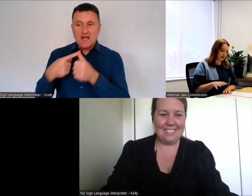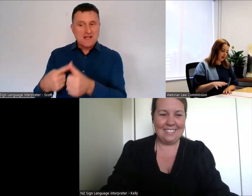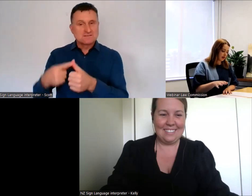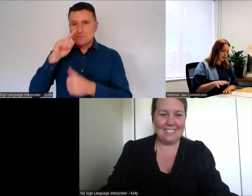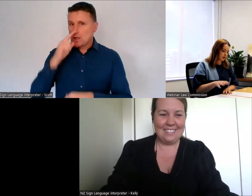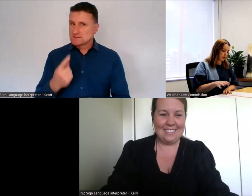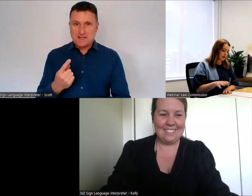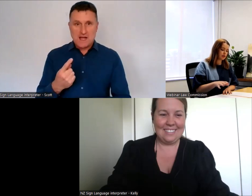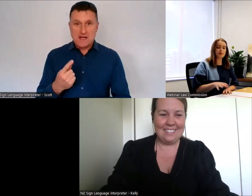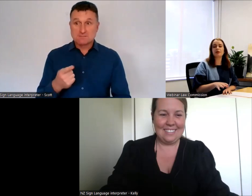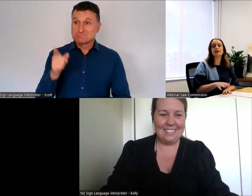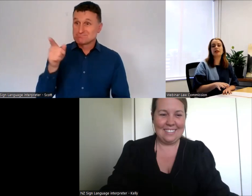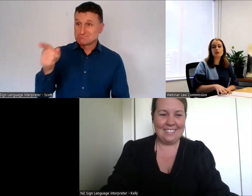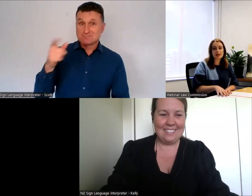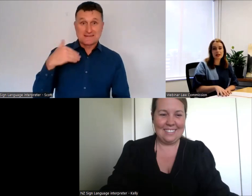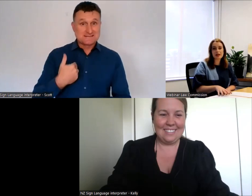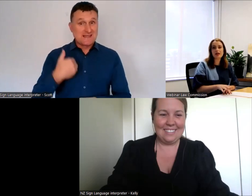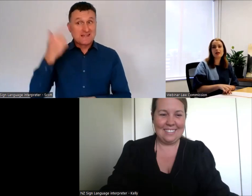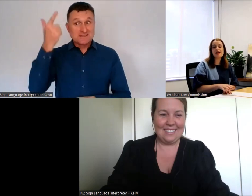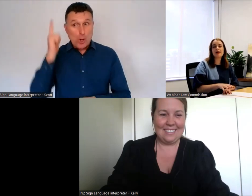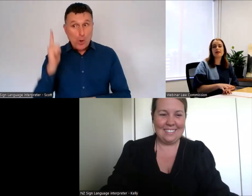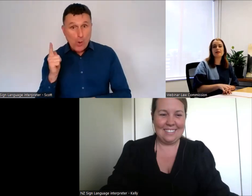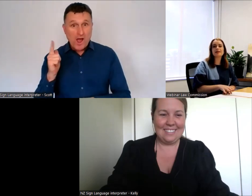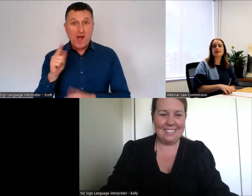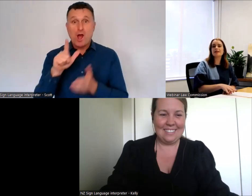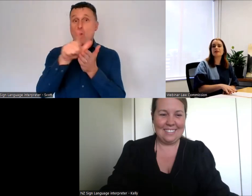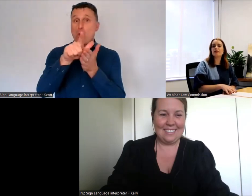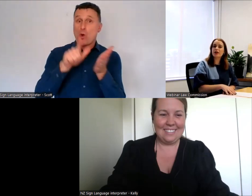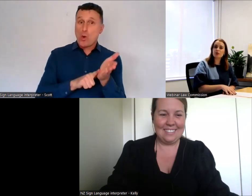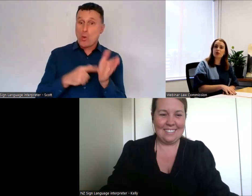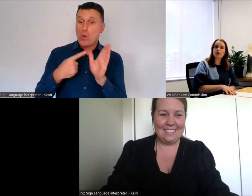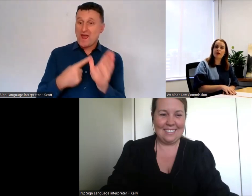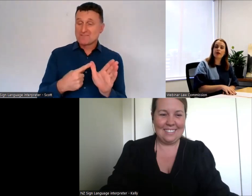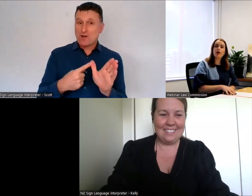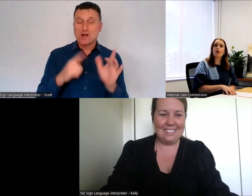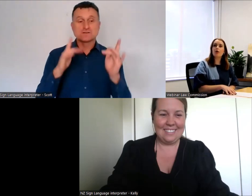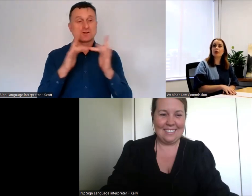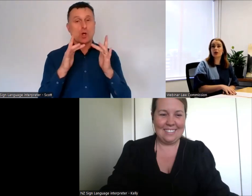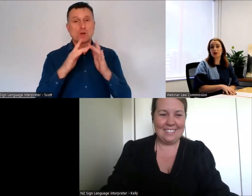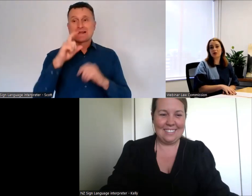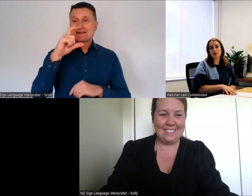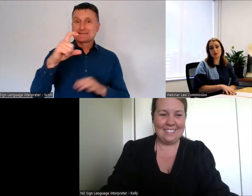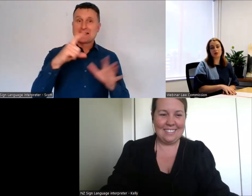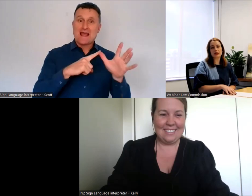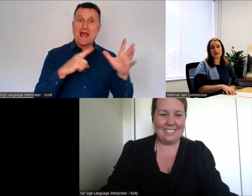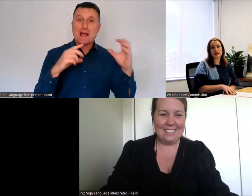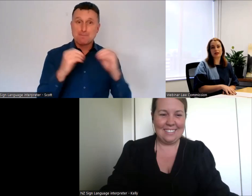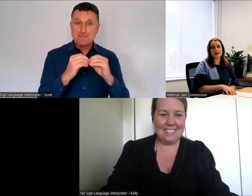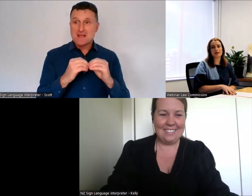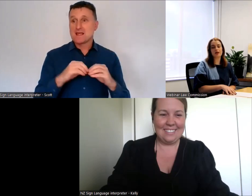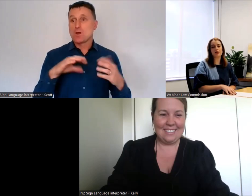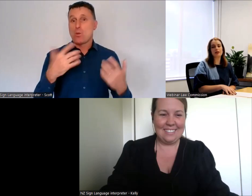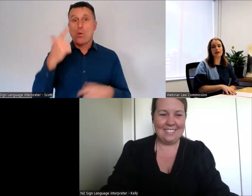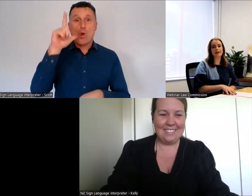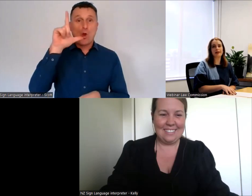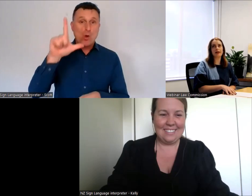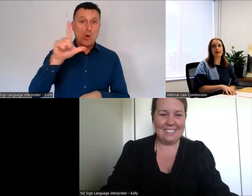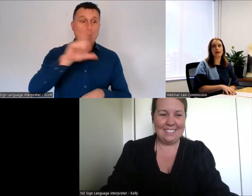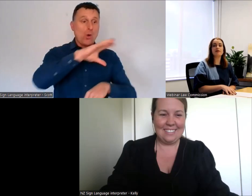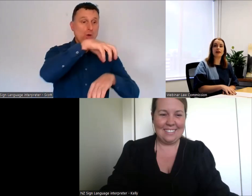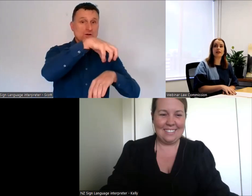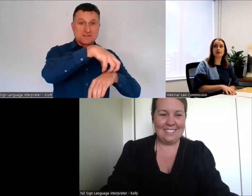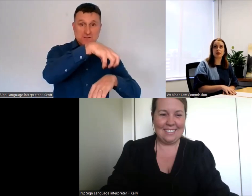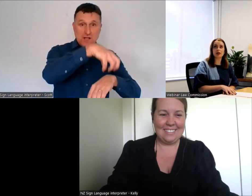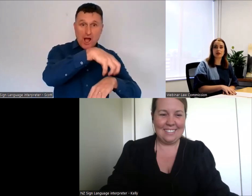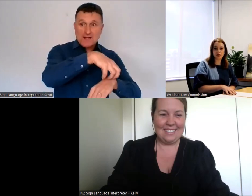contact your local Community Law Centre, Citizens Advice Bureau, or you can use the Law Society's online